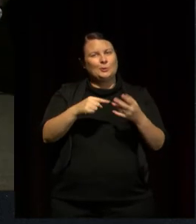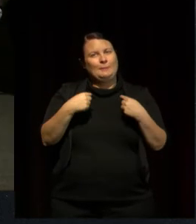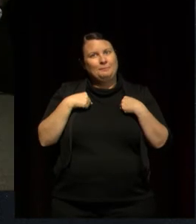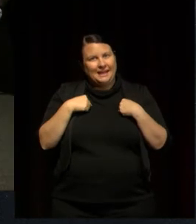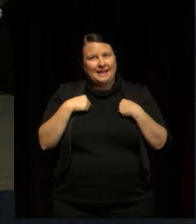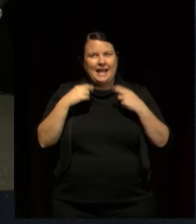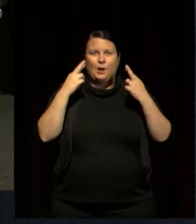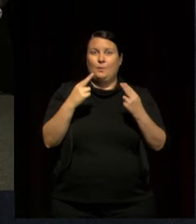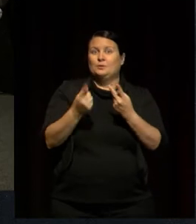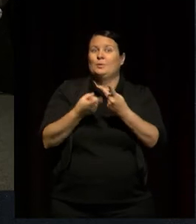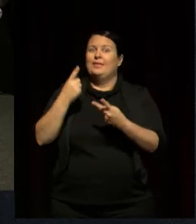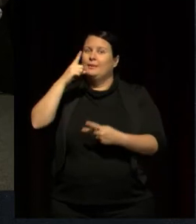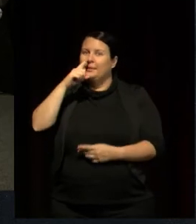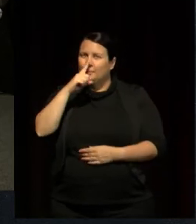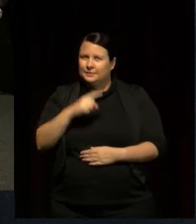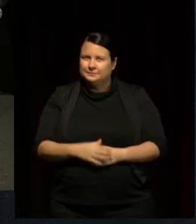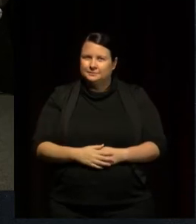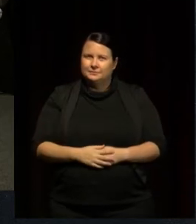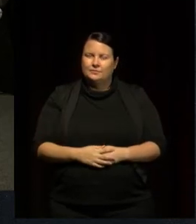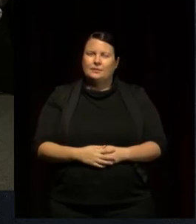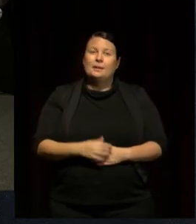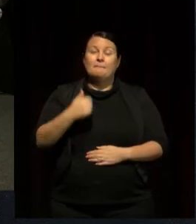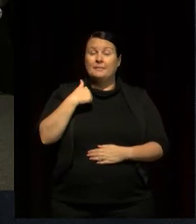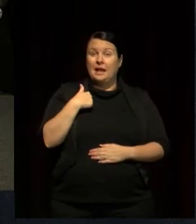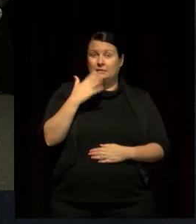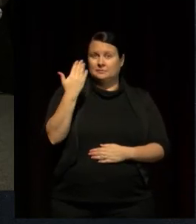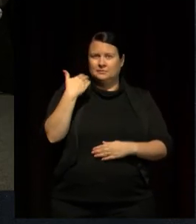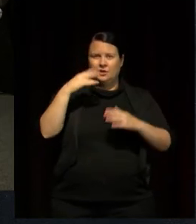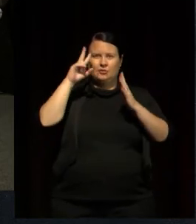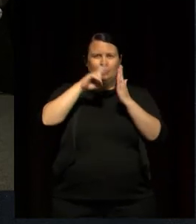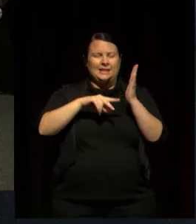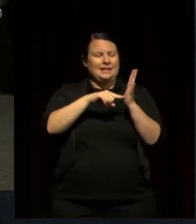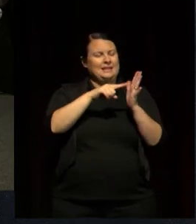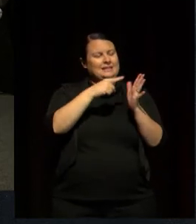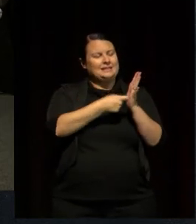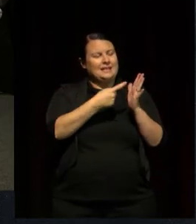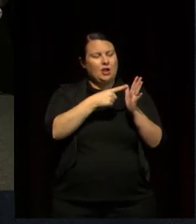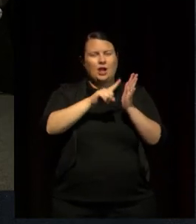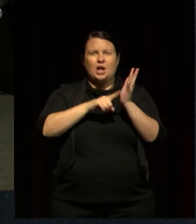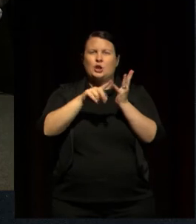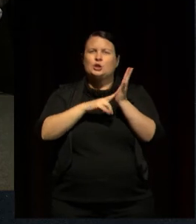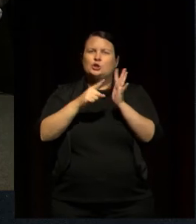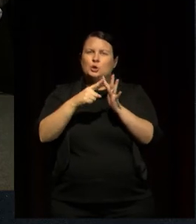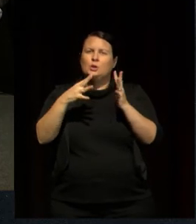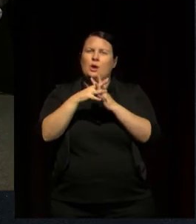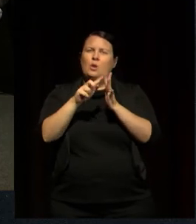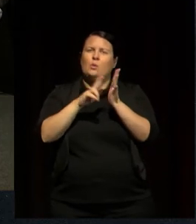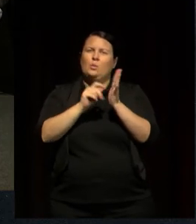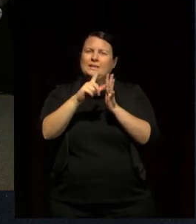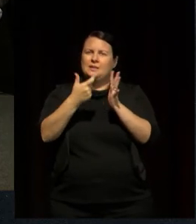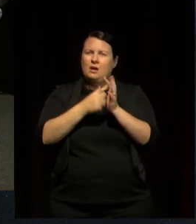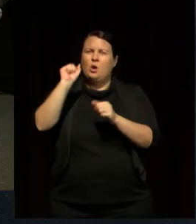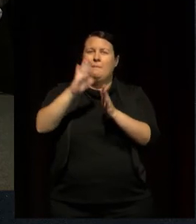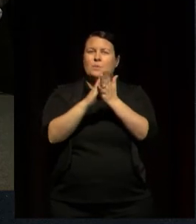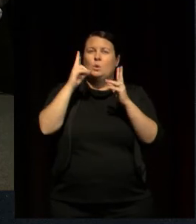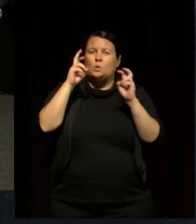to others. But I've just been reading Tara June Winch's wonderful book, The Yield. And she